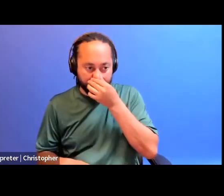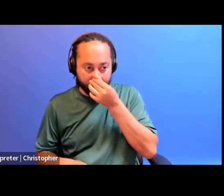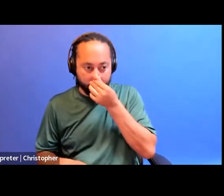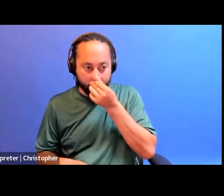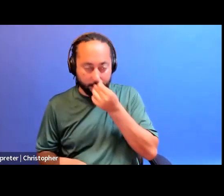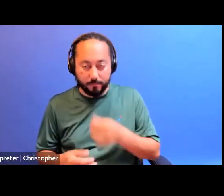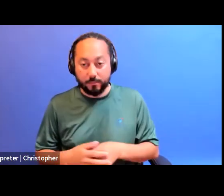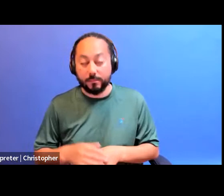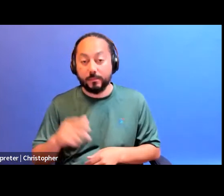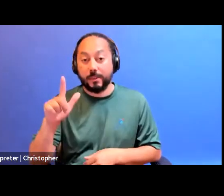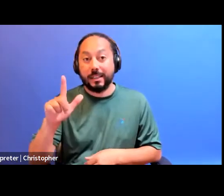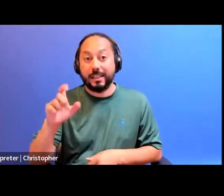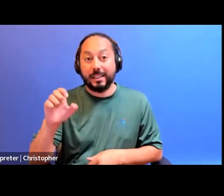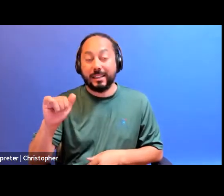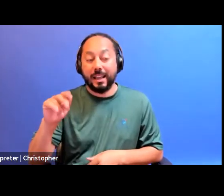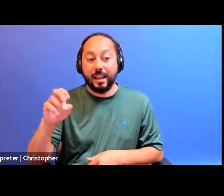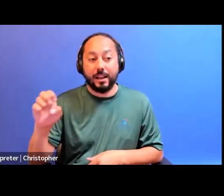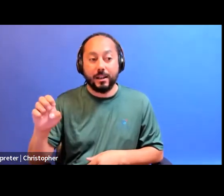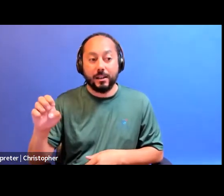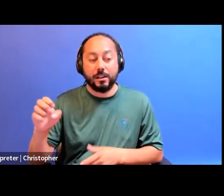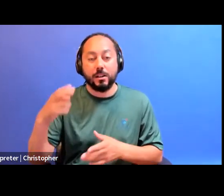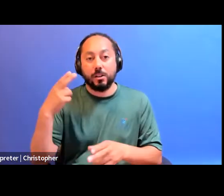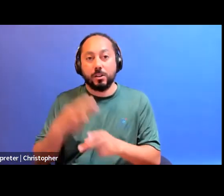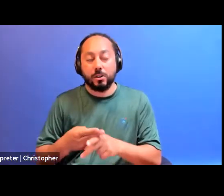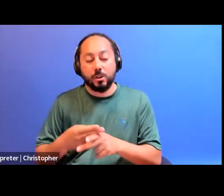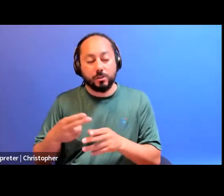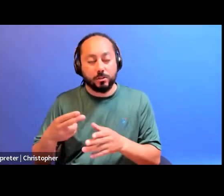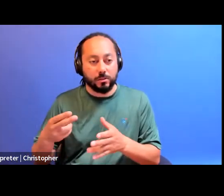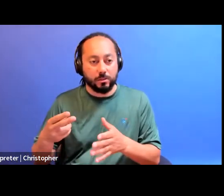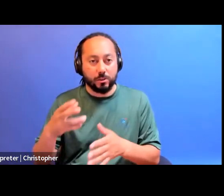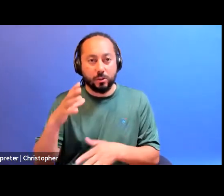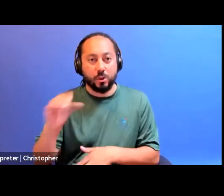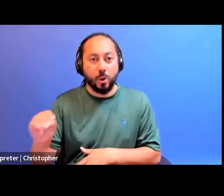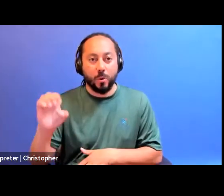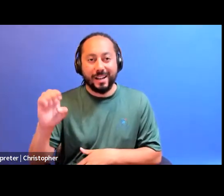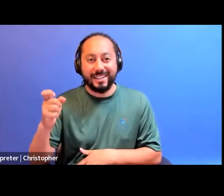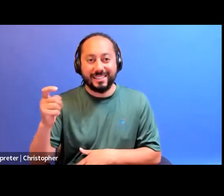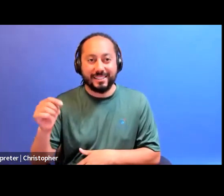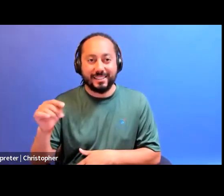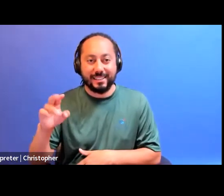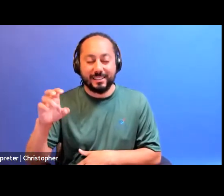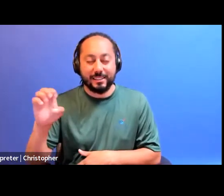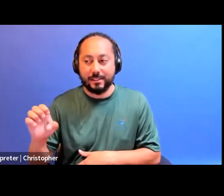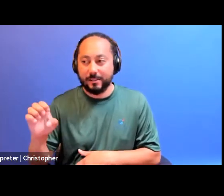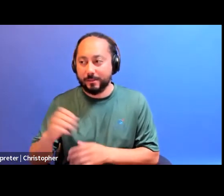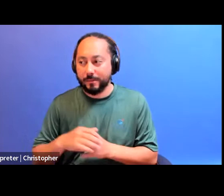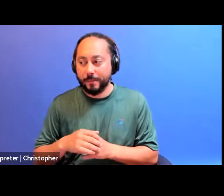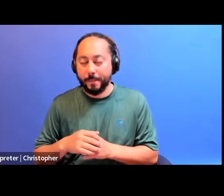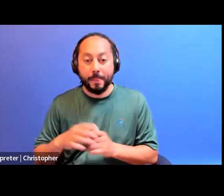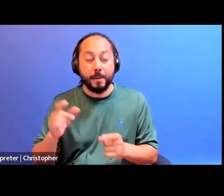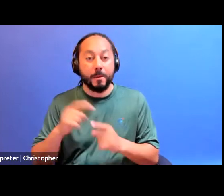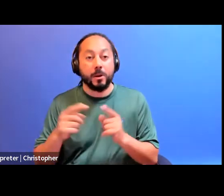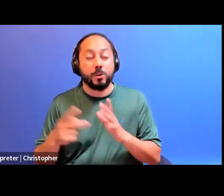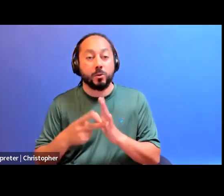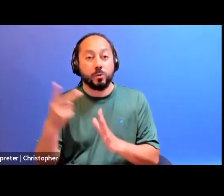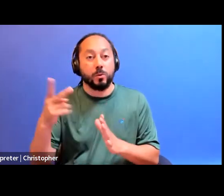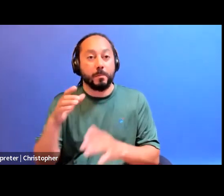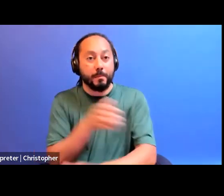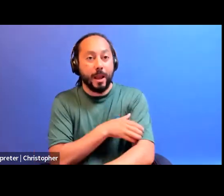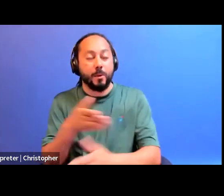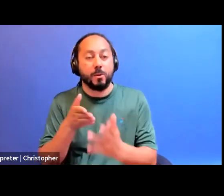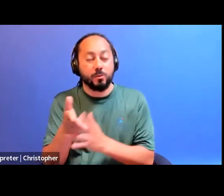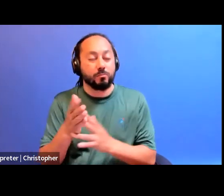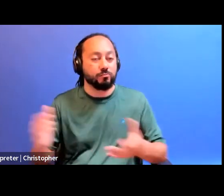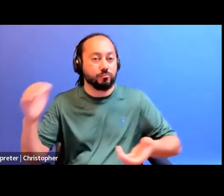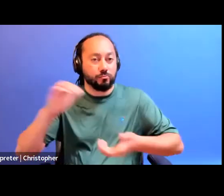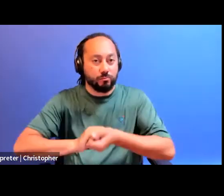might call constellations of co-resistances, create revolutionary dual power through solidarities formed as